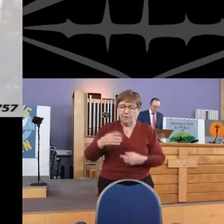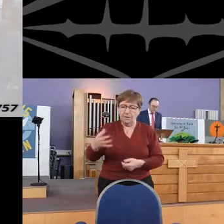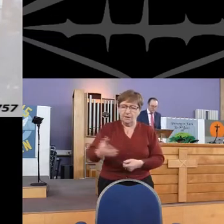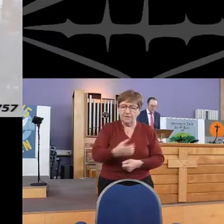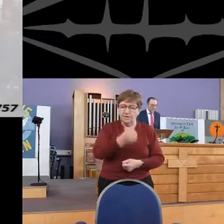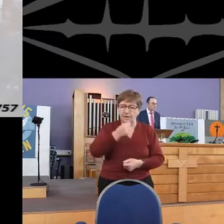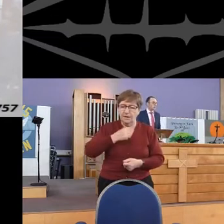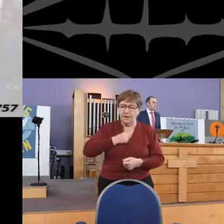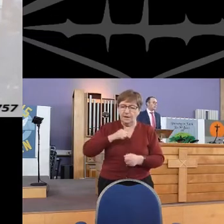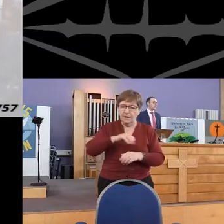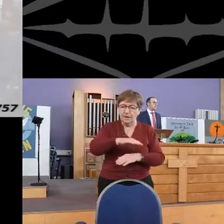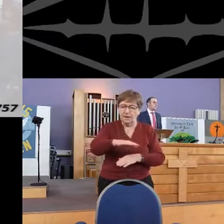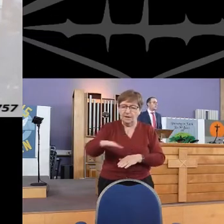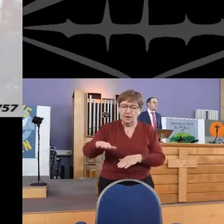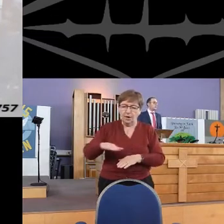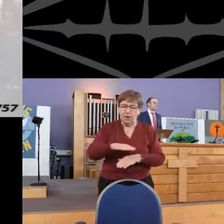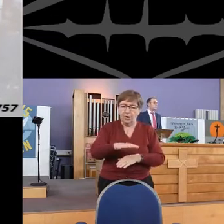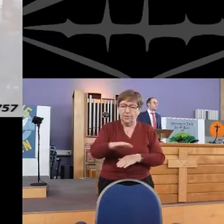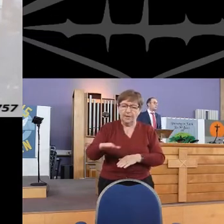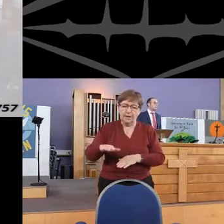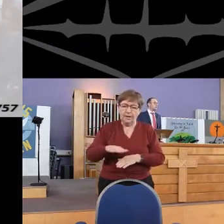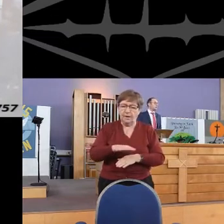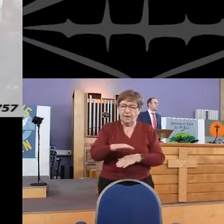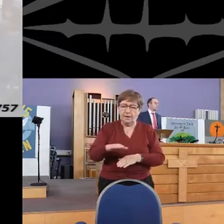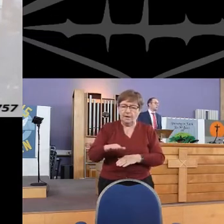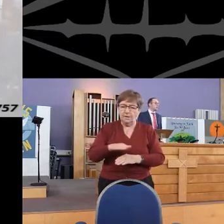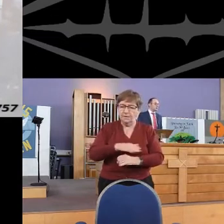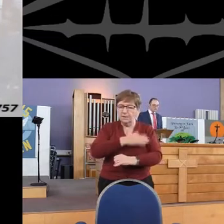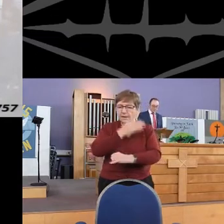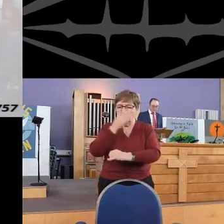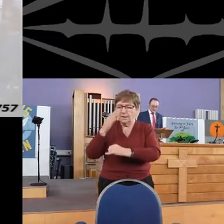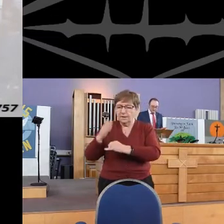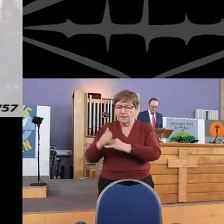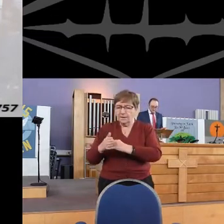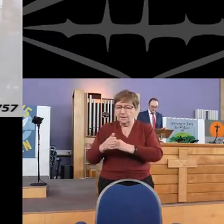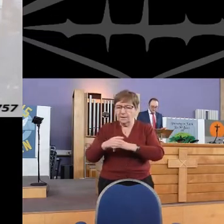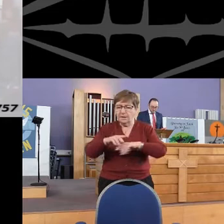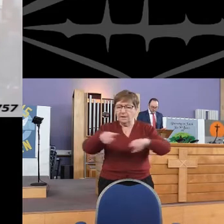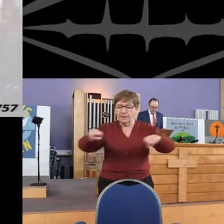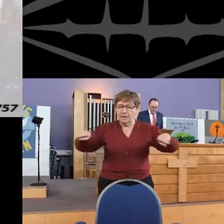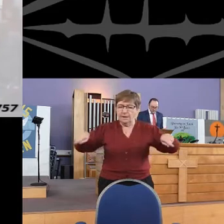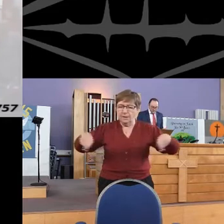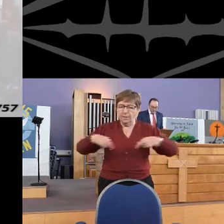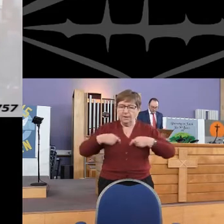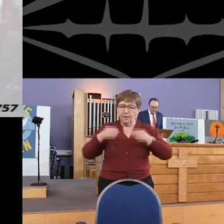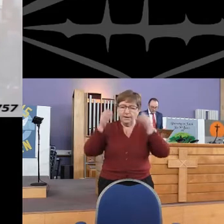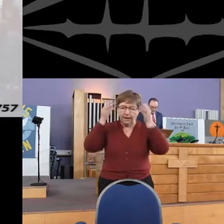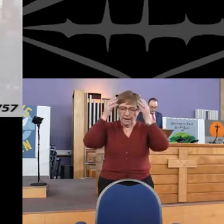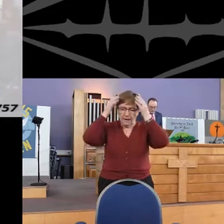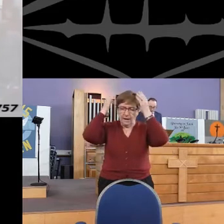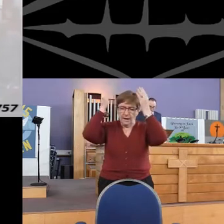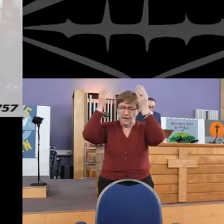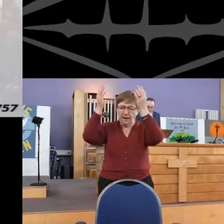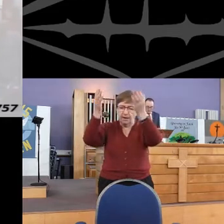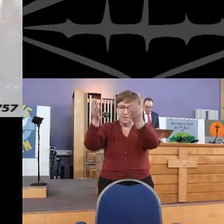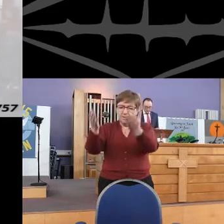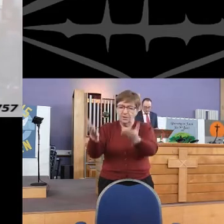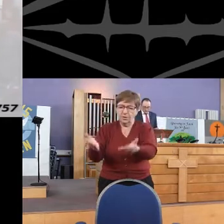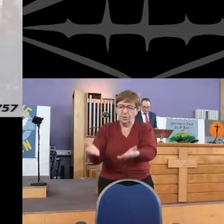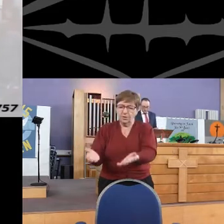heaven we take our place. Till we